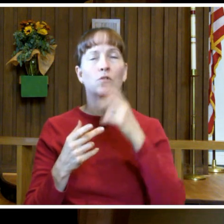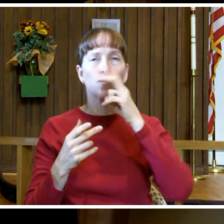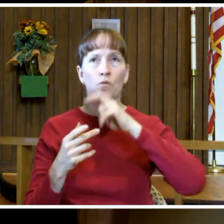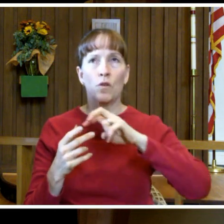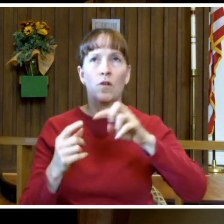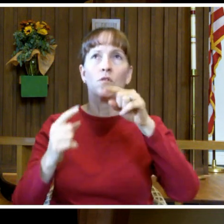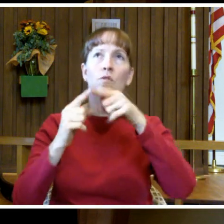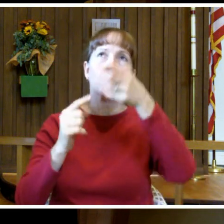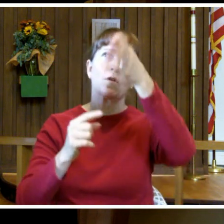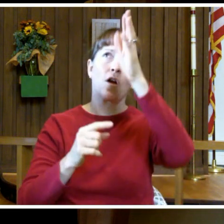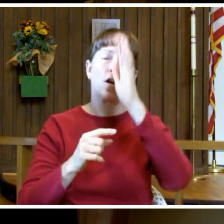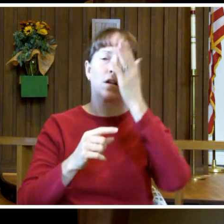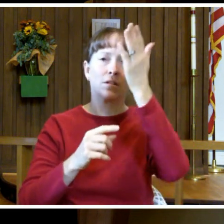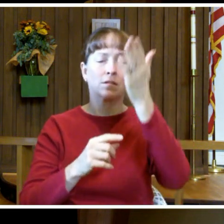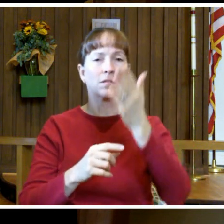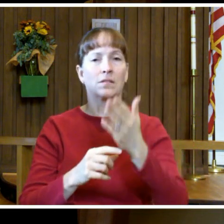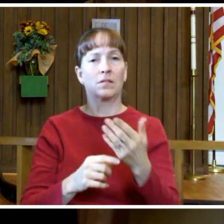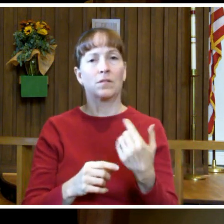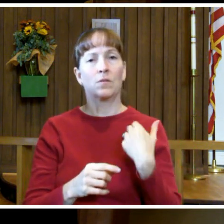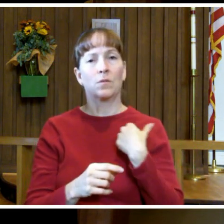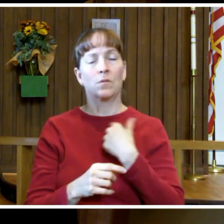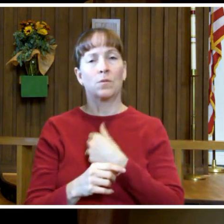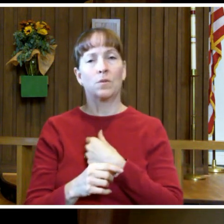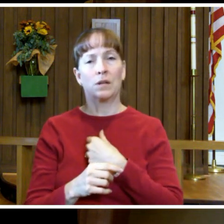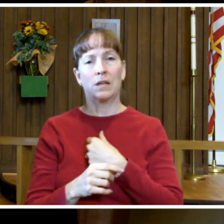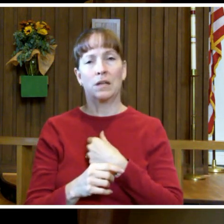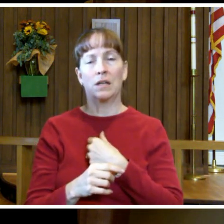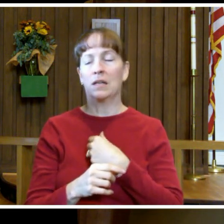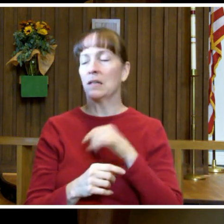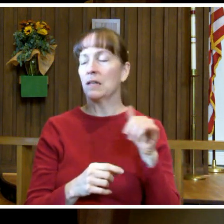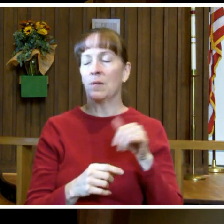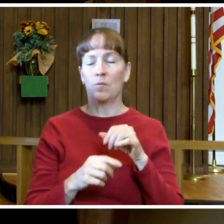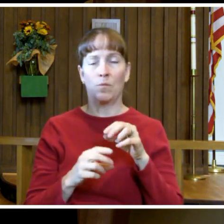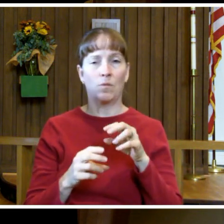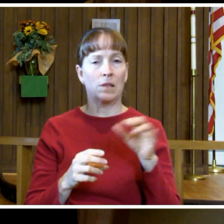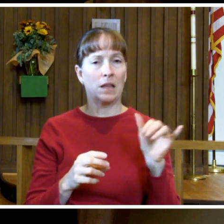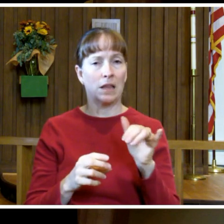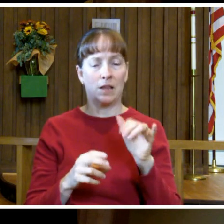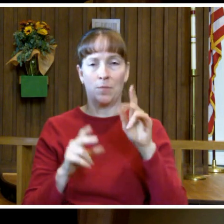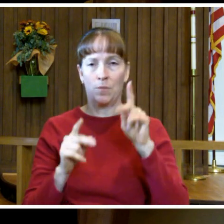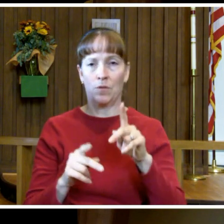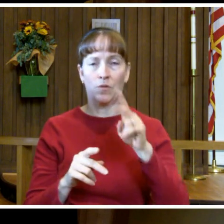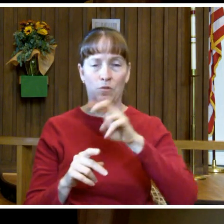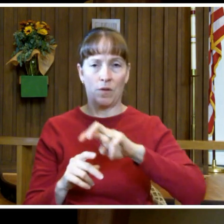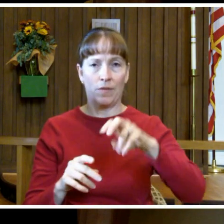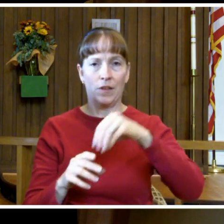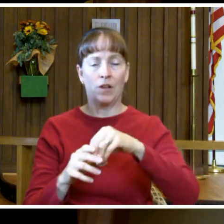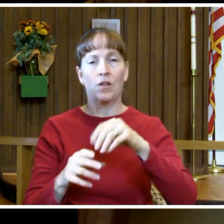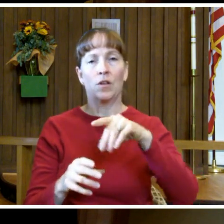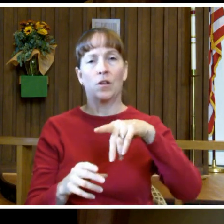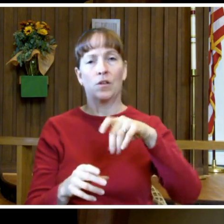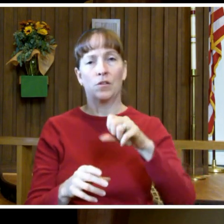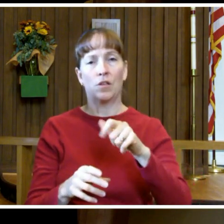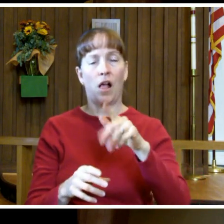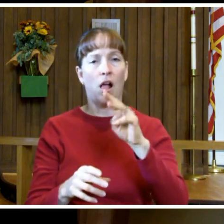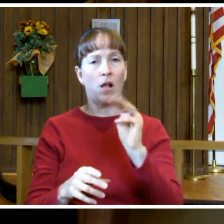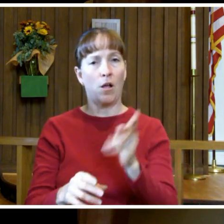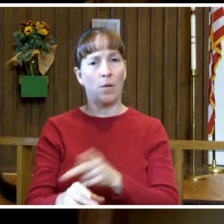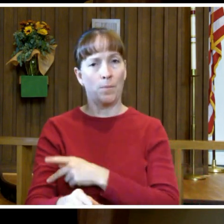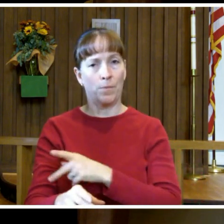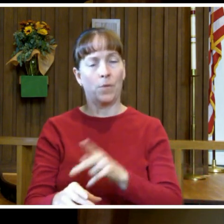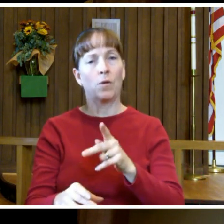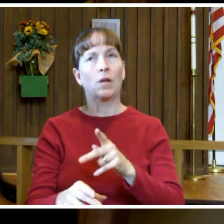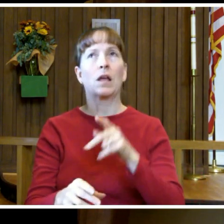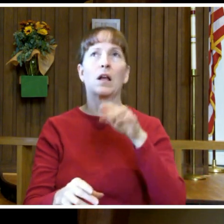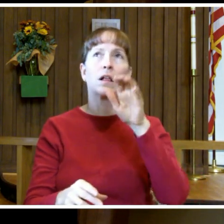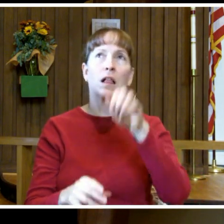God, we, like the pilgrims in the psalm, will be able to climb from height to